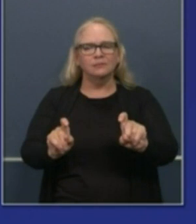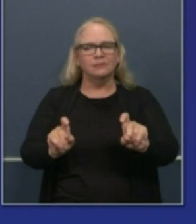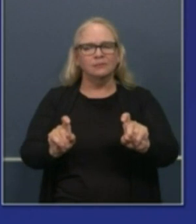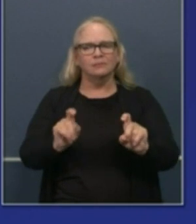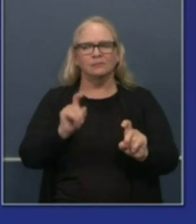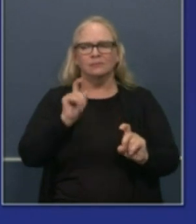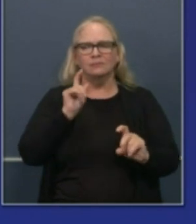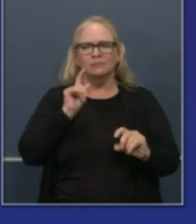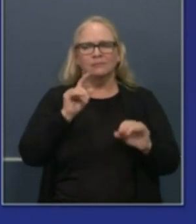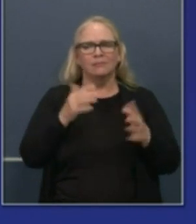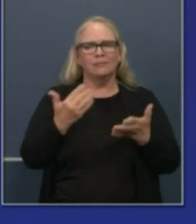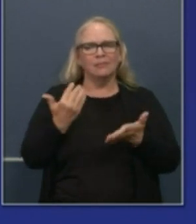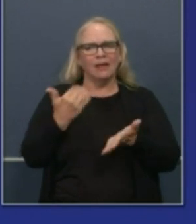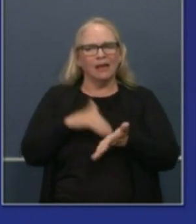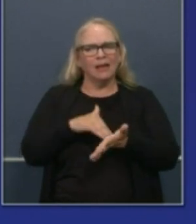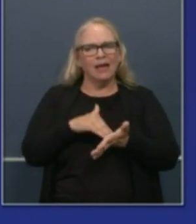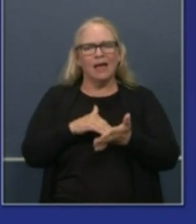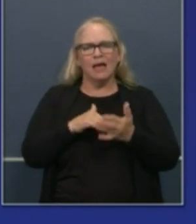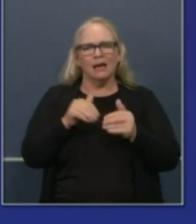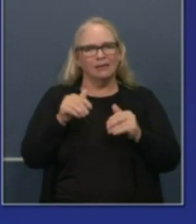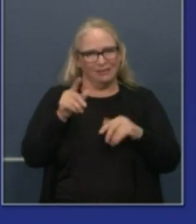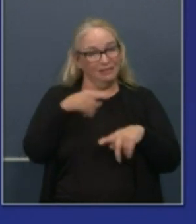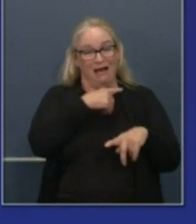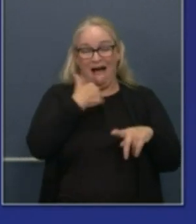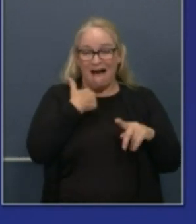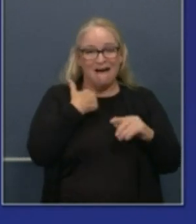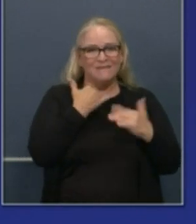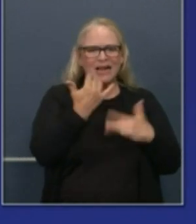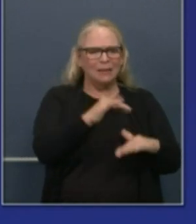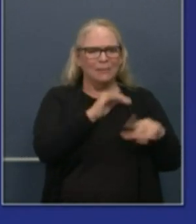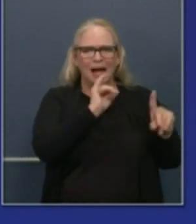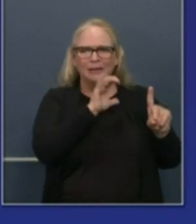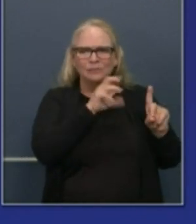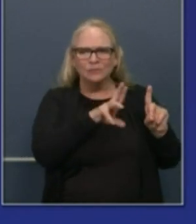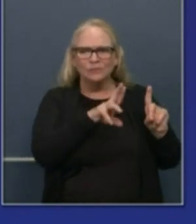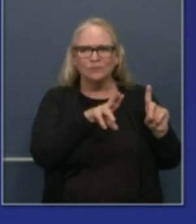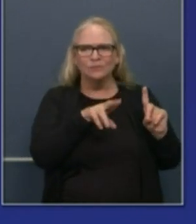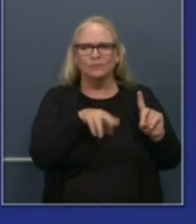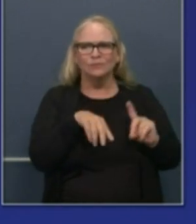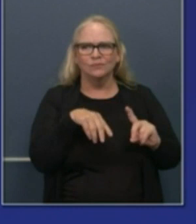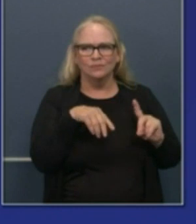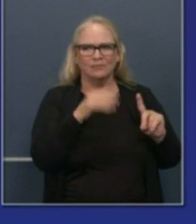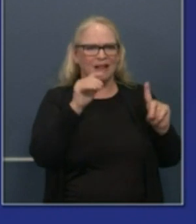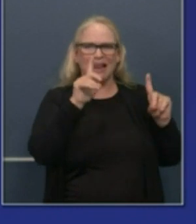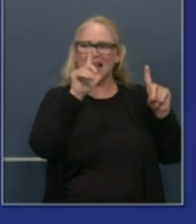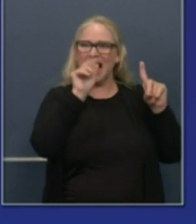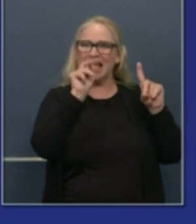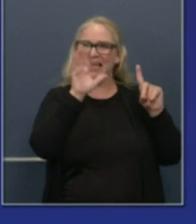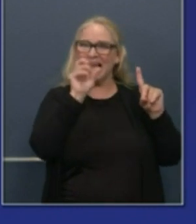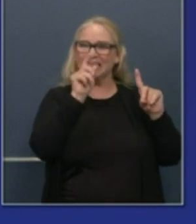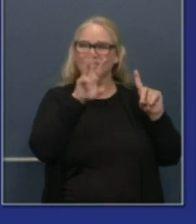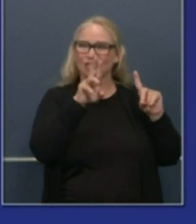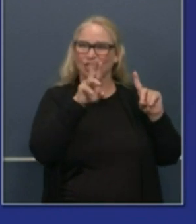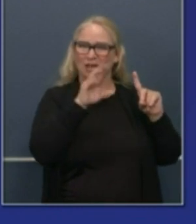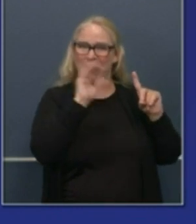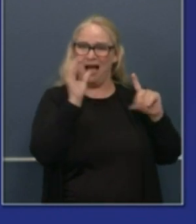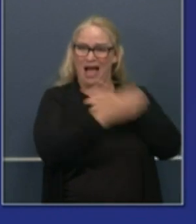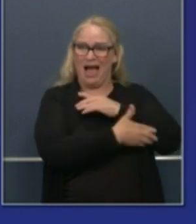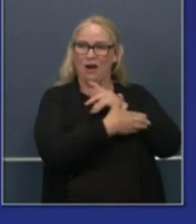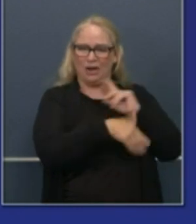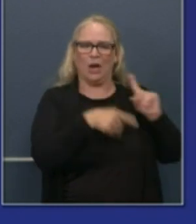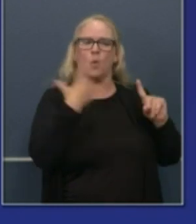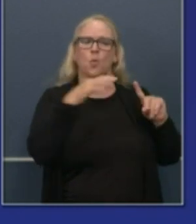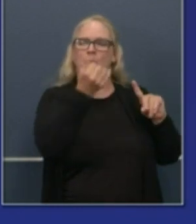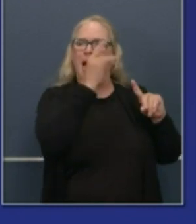specific in Placer County today just 18.6 percent of their ICU beds are available.